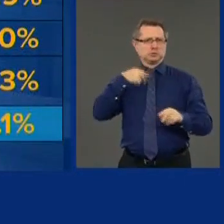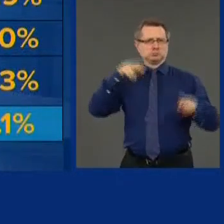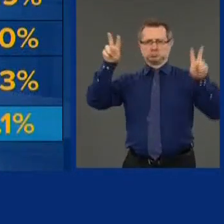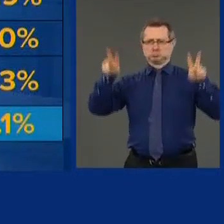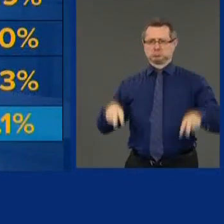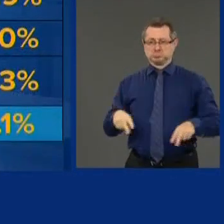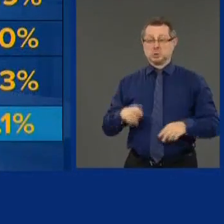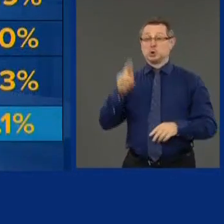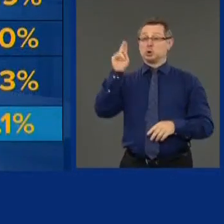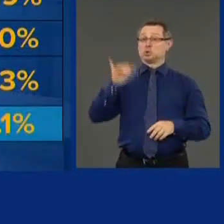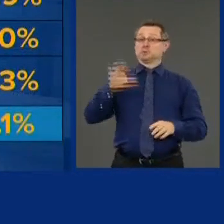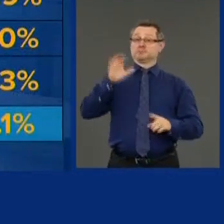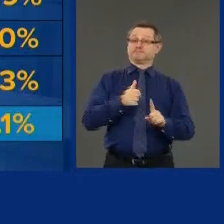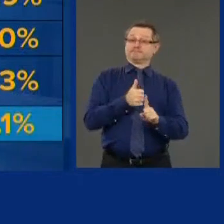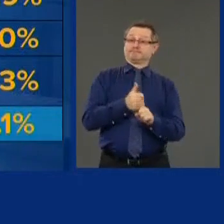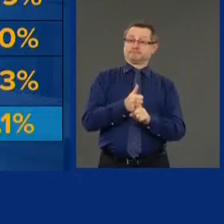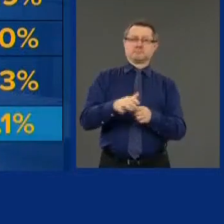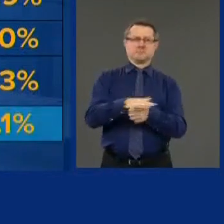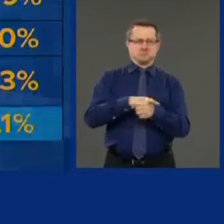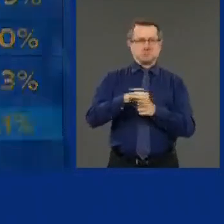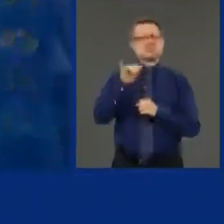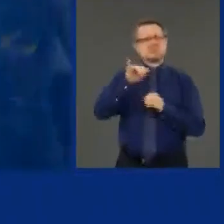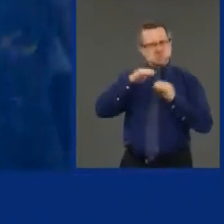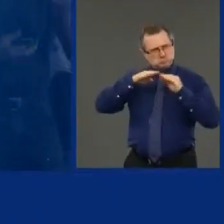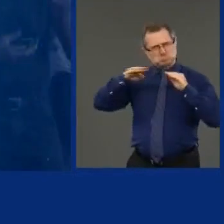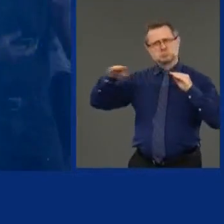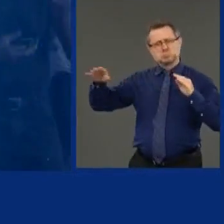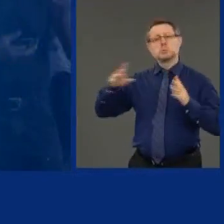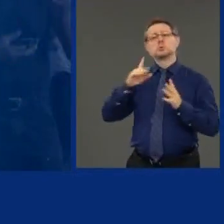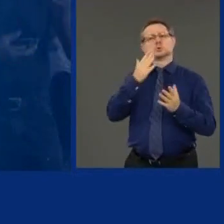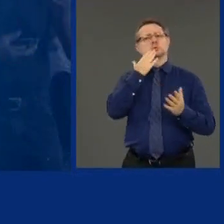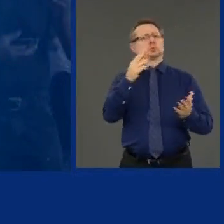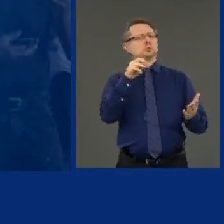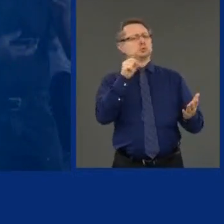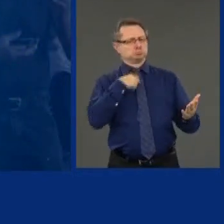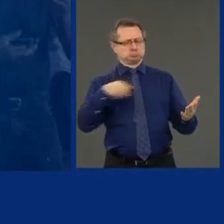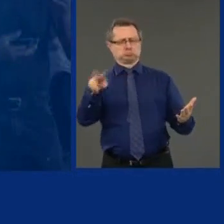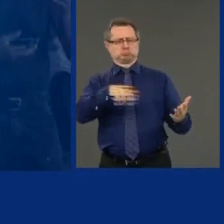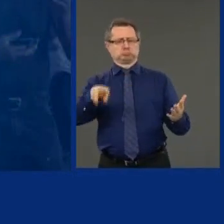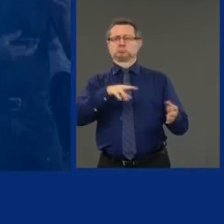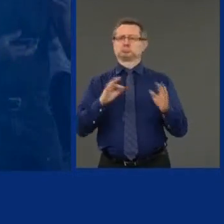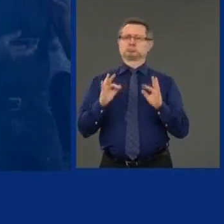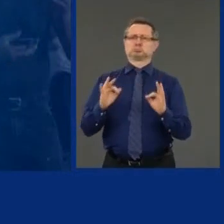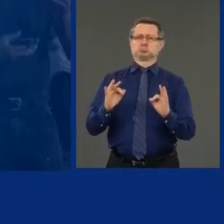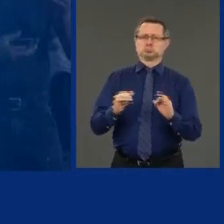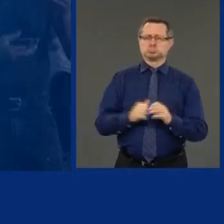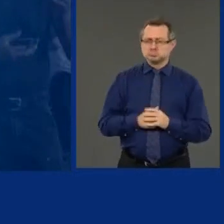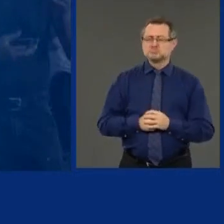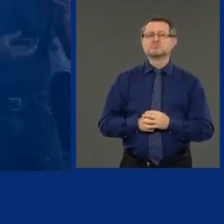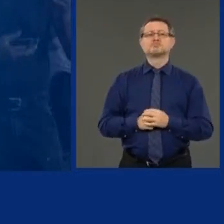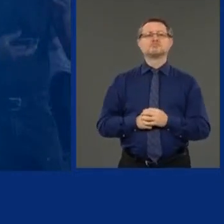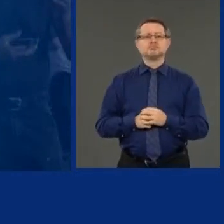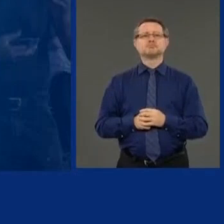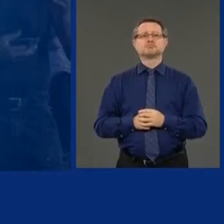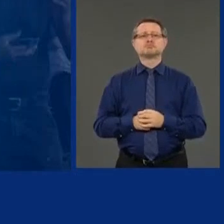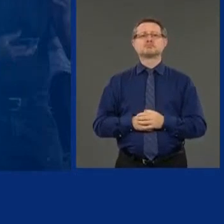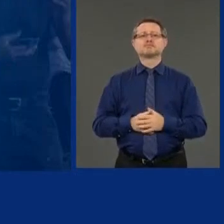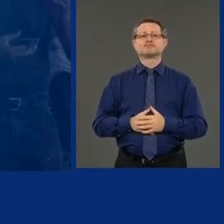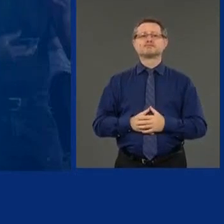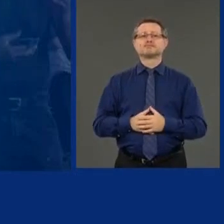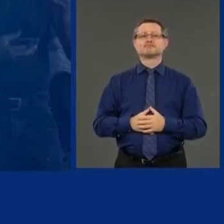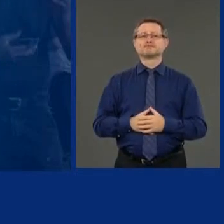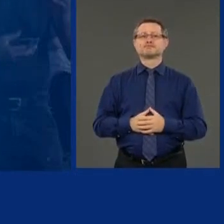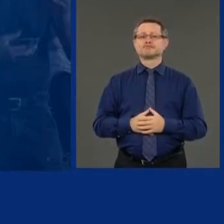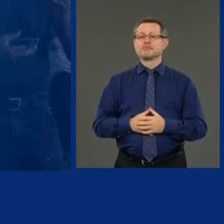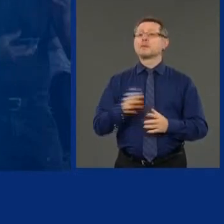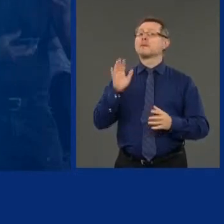City. Same thing. Slight fluctuation, but all good news. We are very